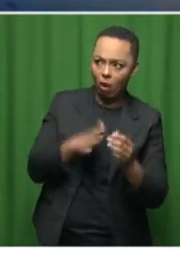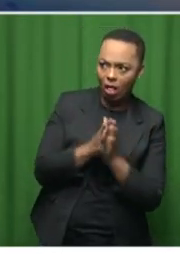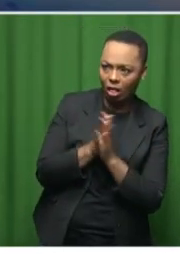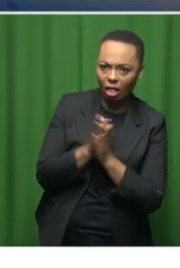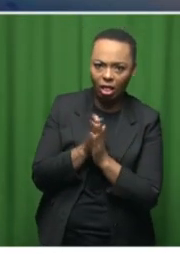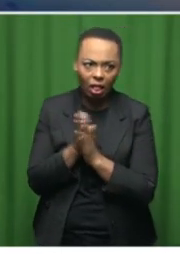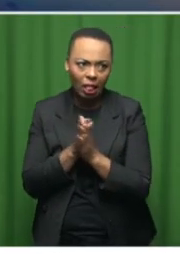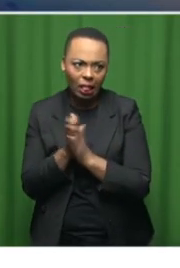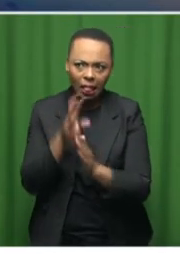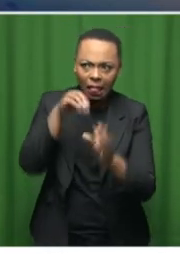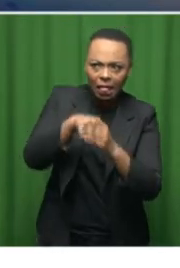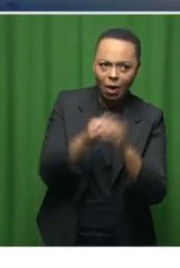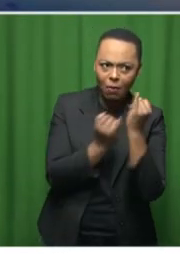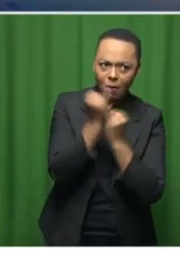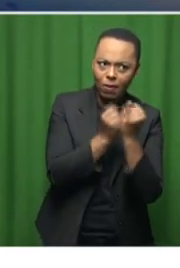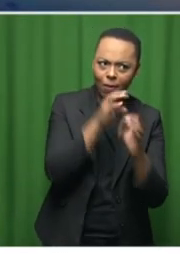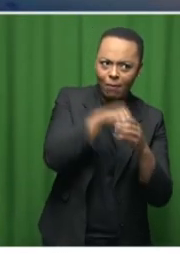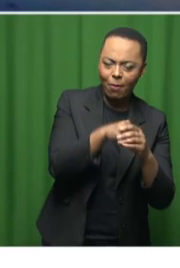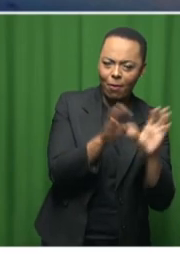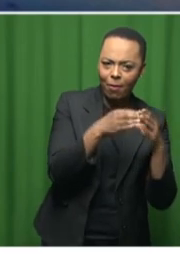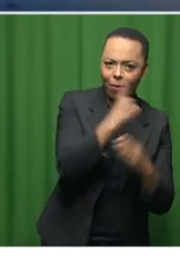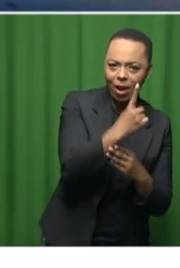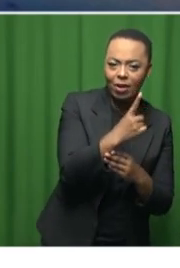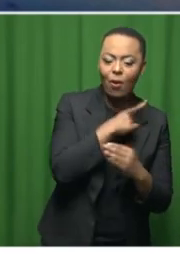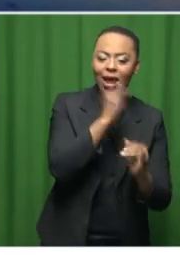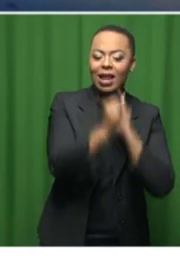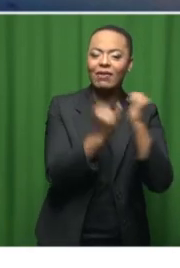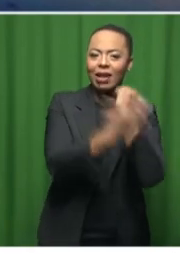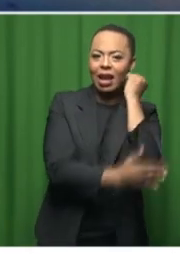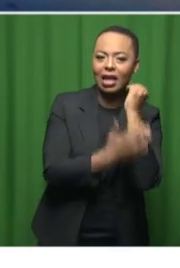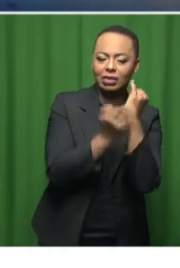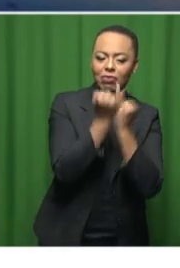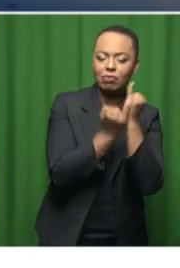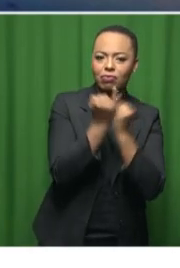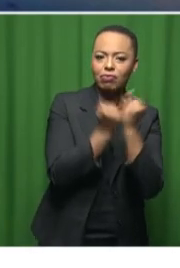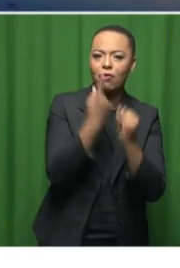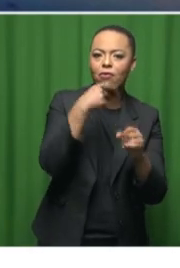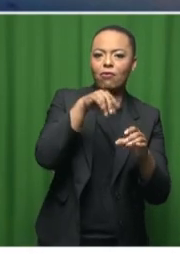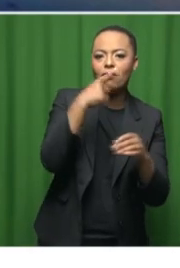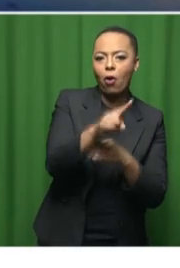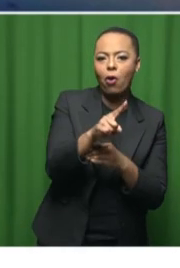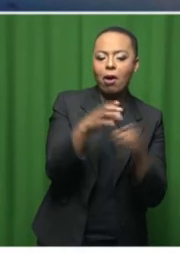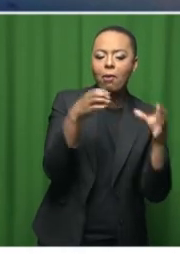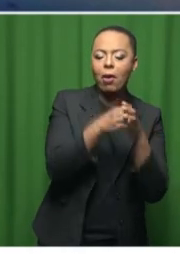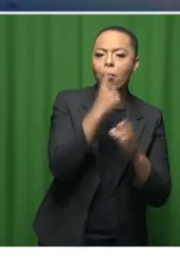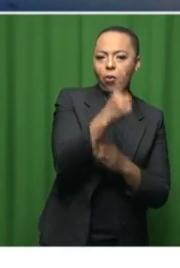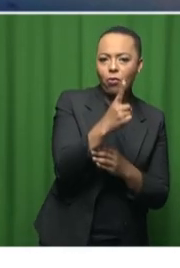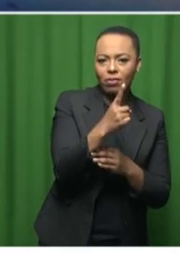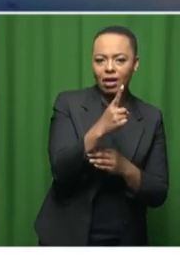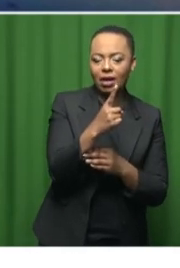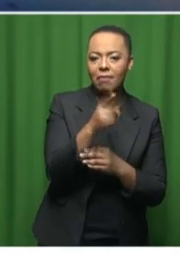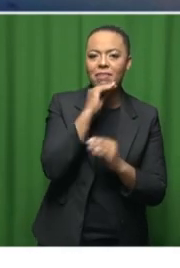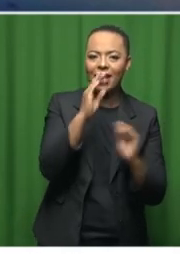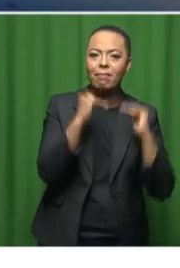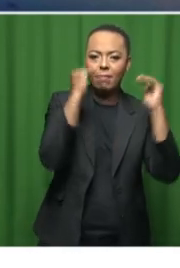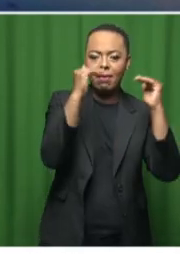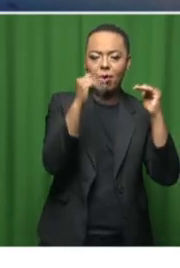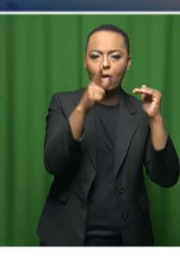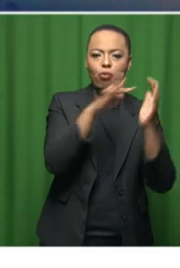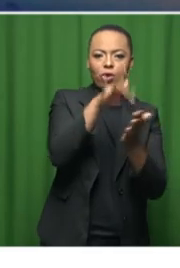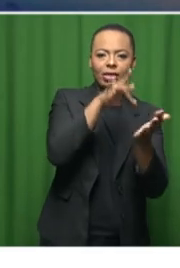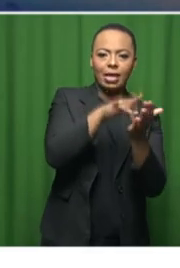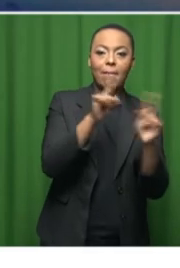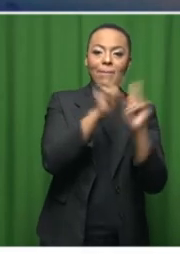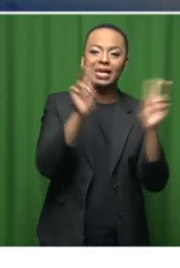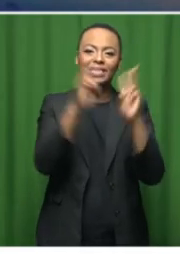contest part one. So it's 11 countries contesting for 11 positions. The only difference will be